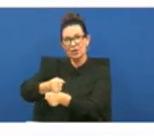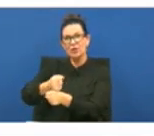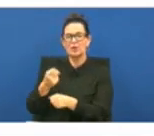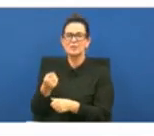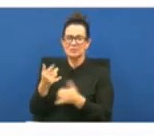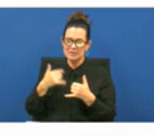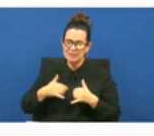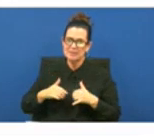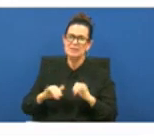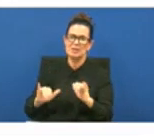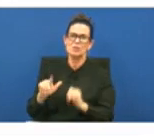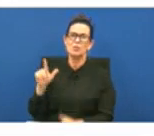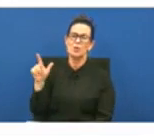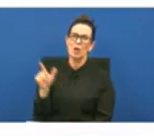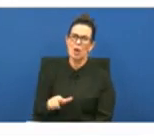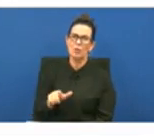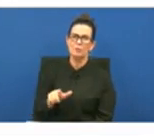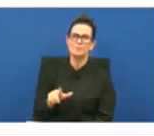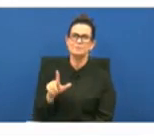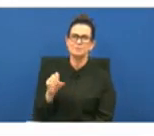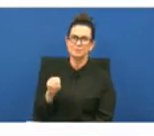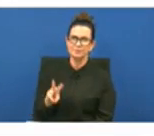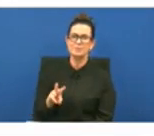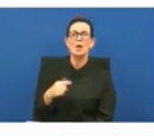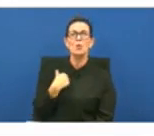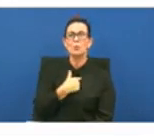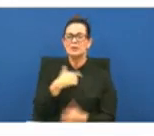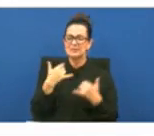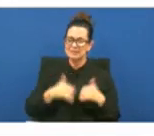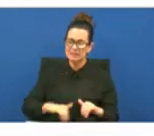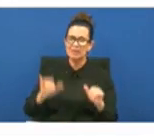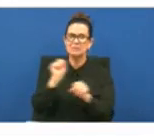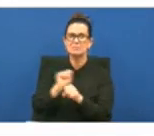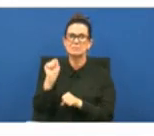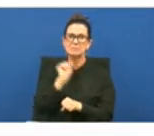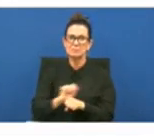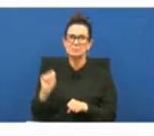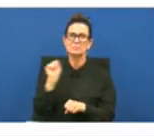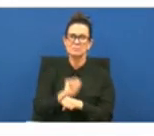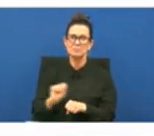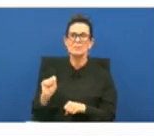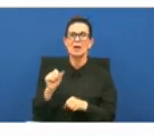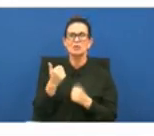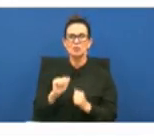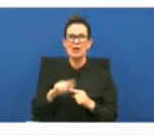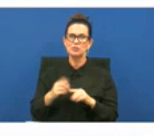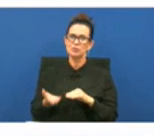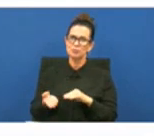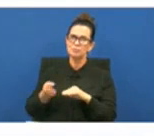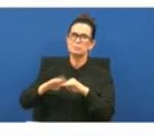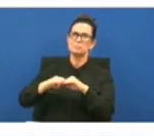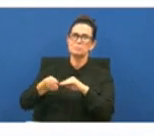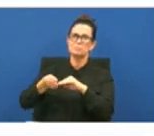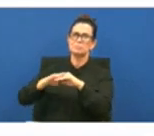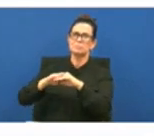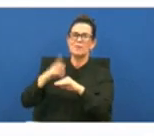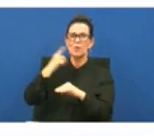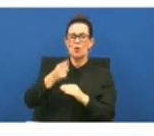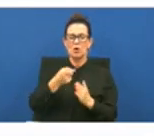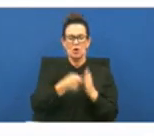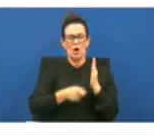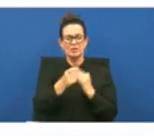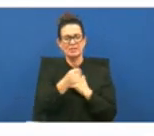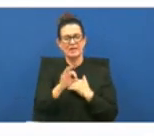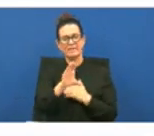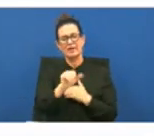significantly low and so we're still working hard to be able to raise that amount for the cost of care to